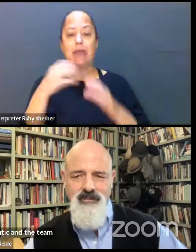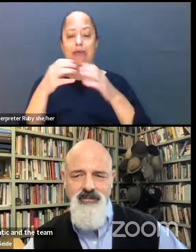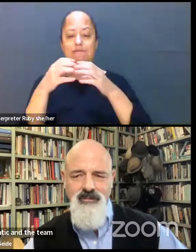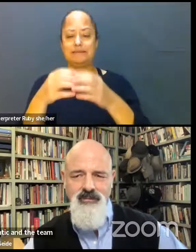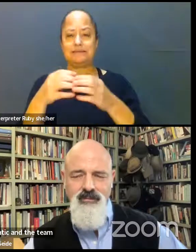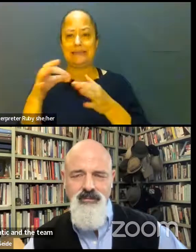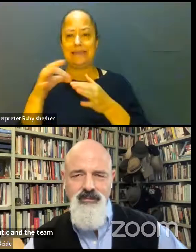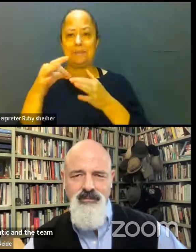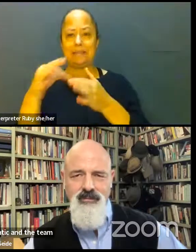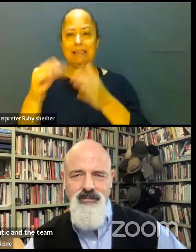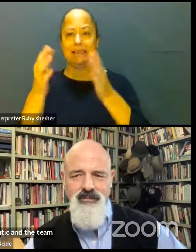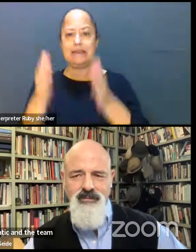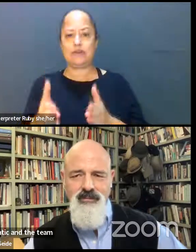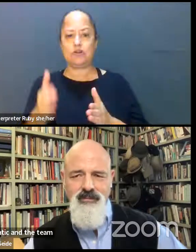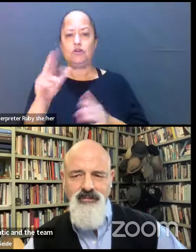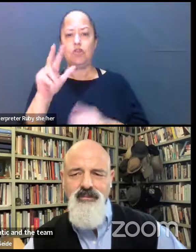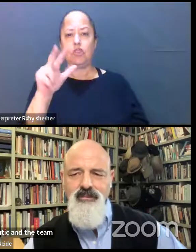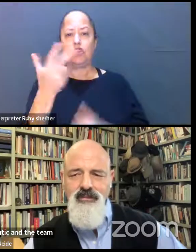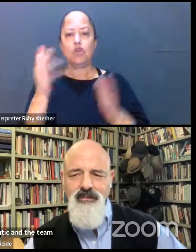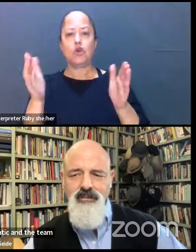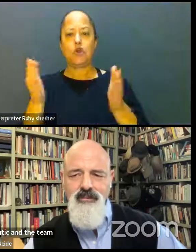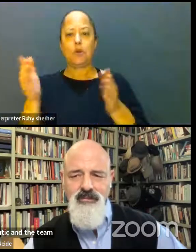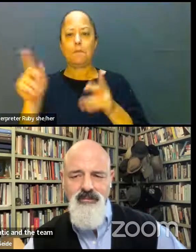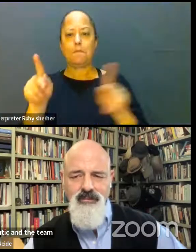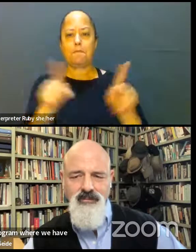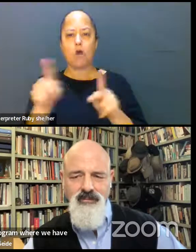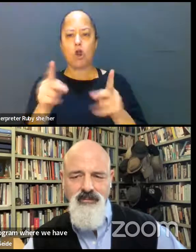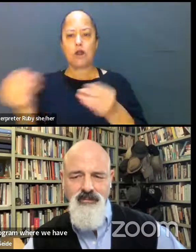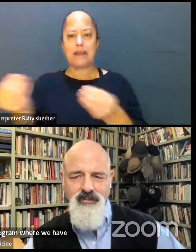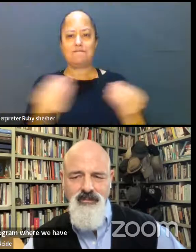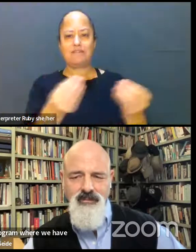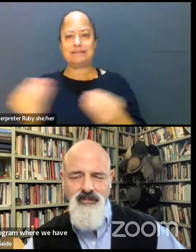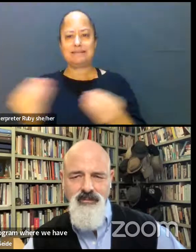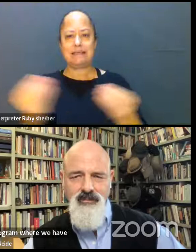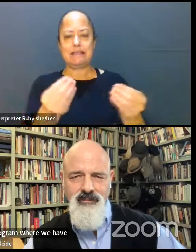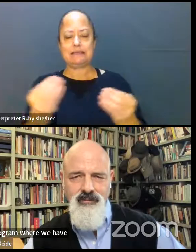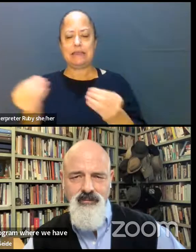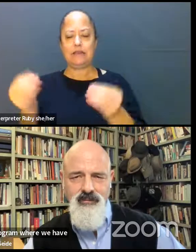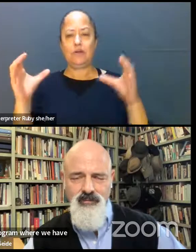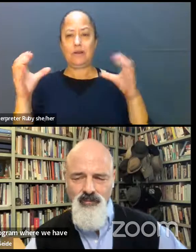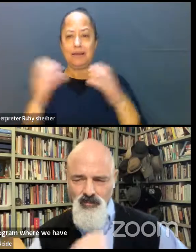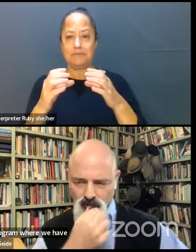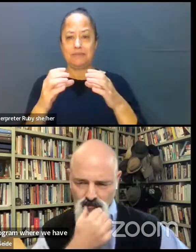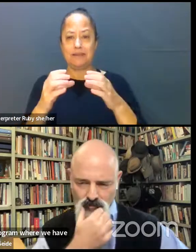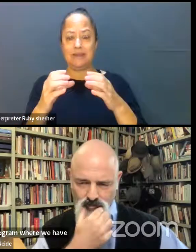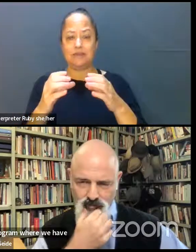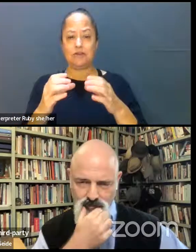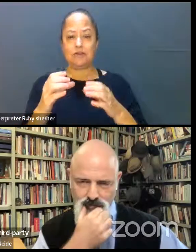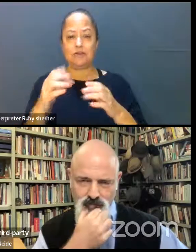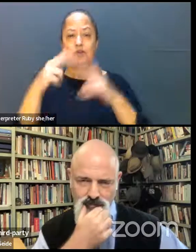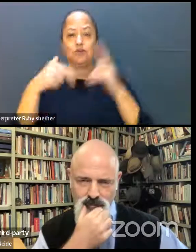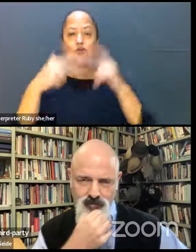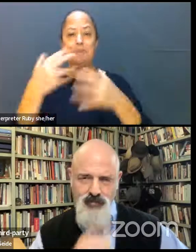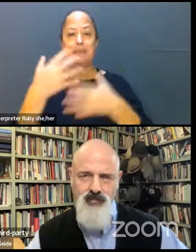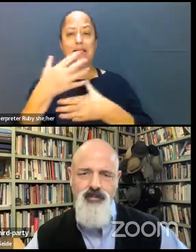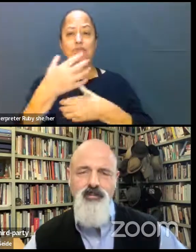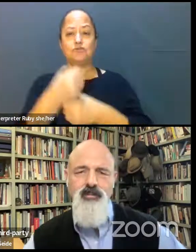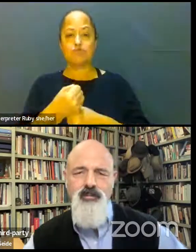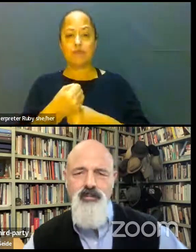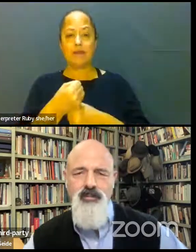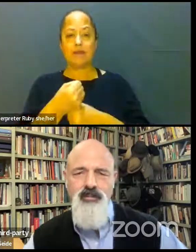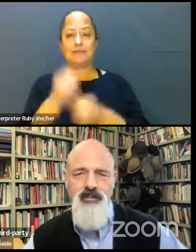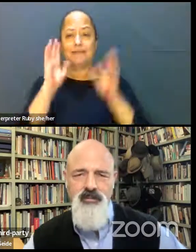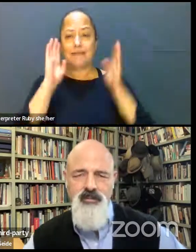with a third-party facilitator come together to build trust and